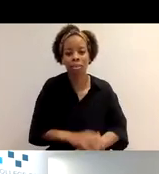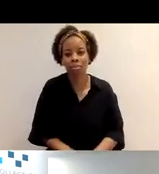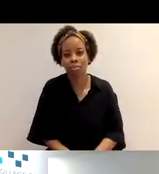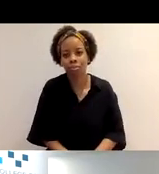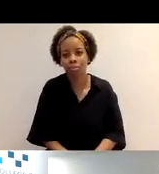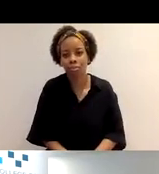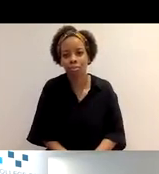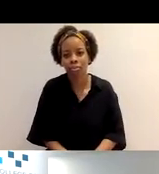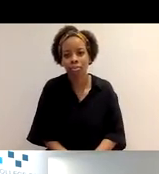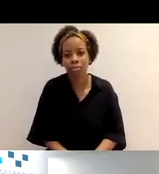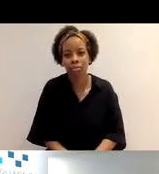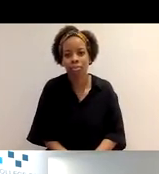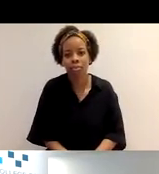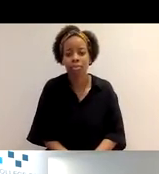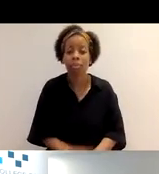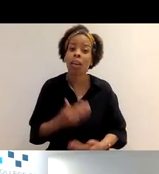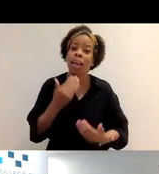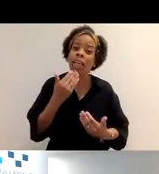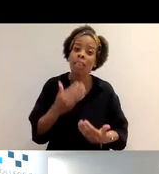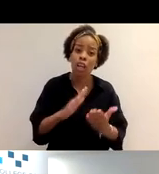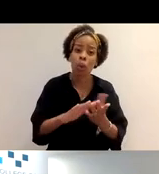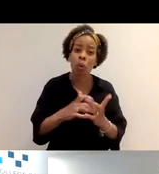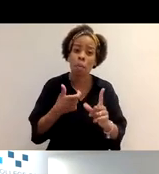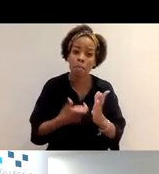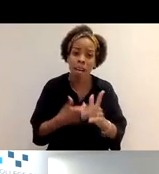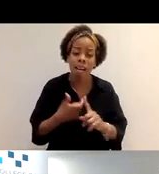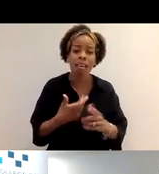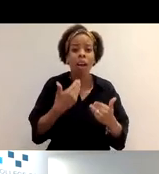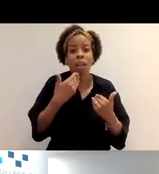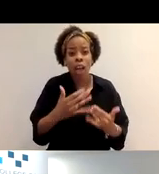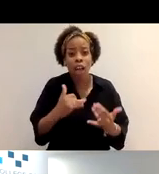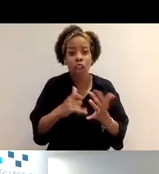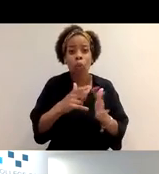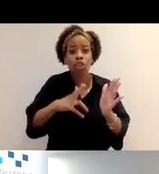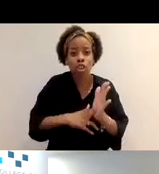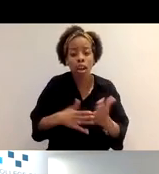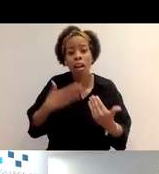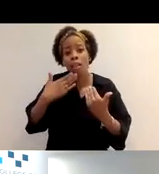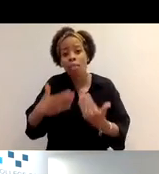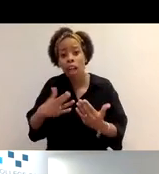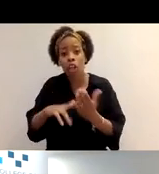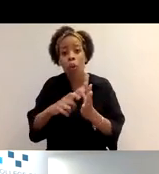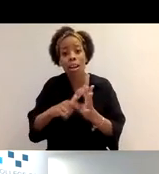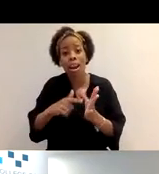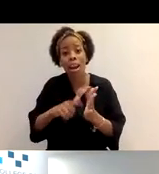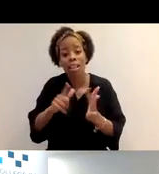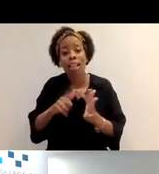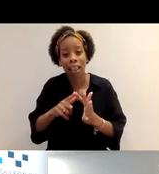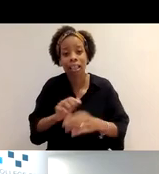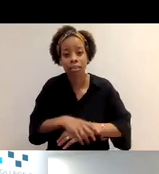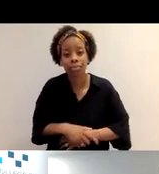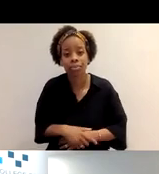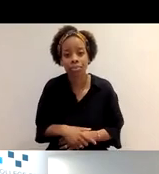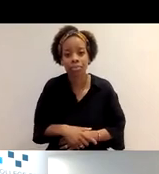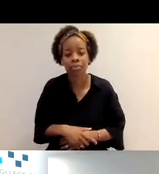Thank you, Mark. And thank you also, Sean and Natalie. And of course, Rebecca for the great sign language interpreting